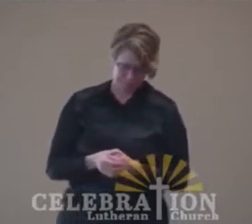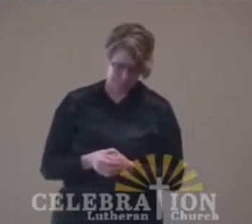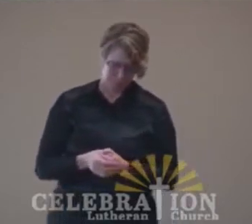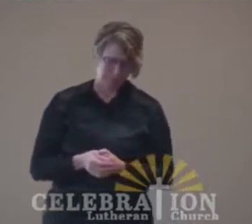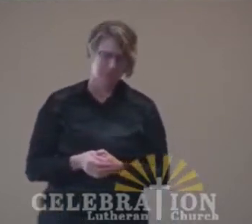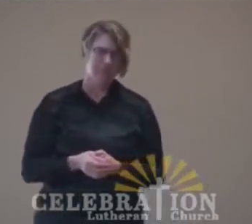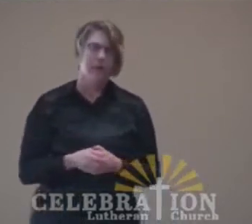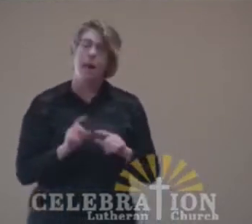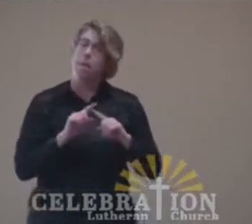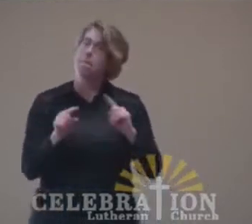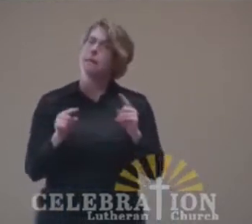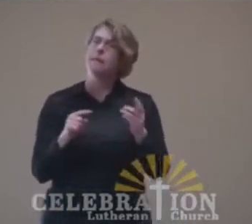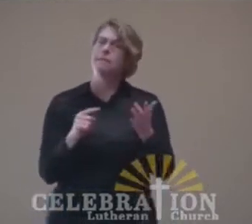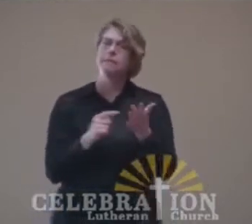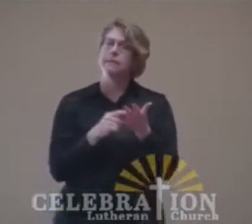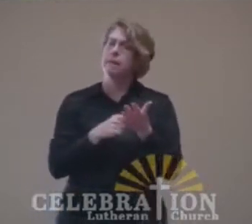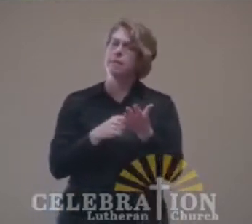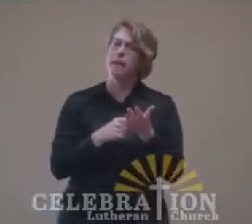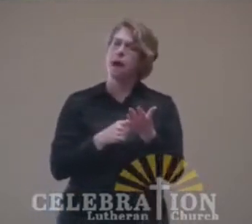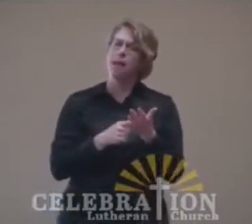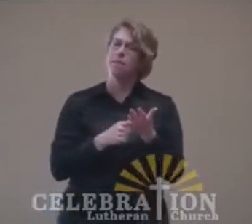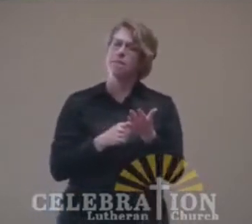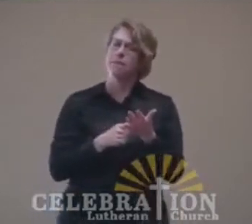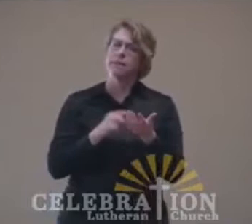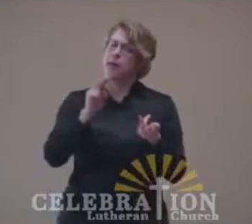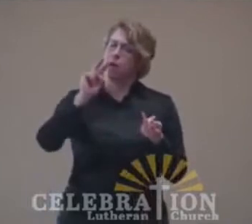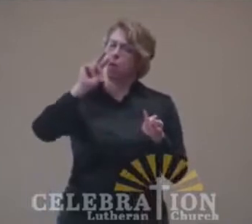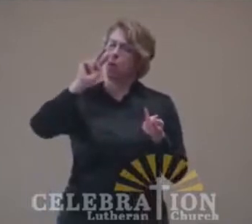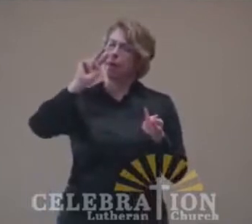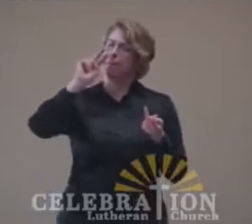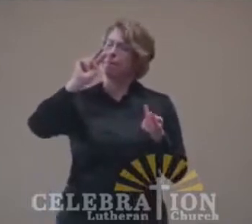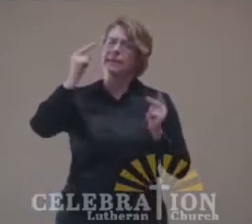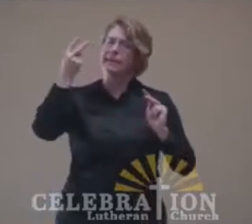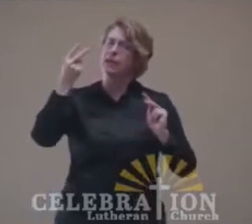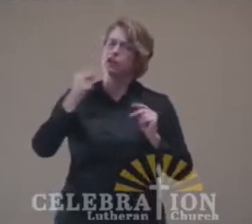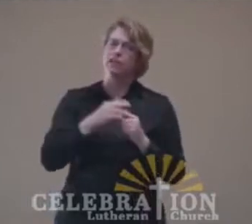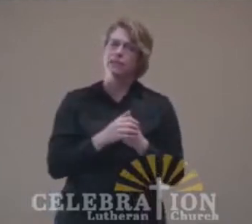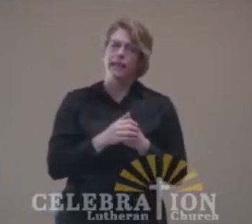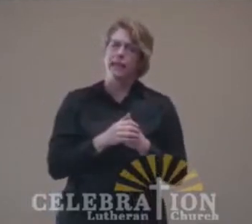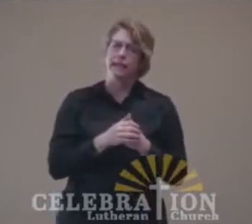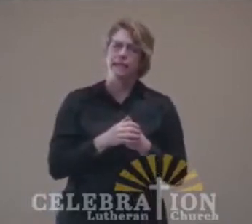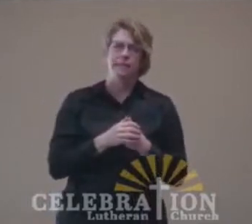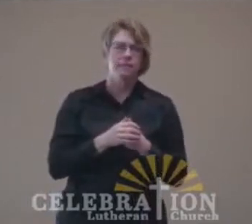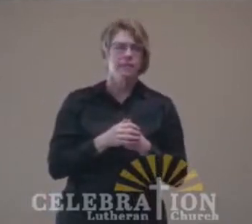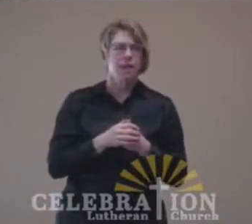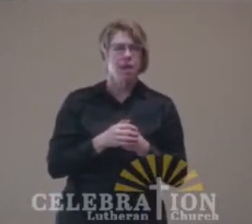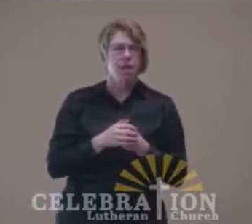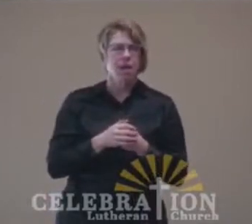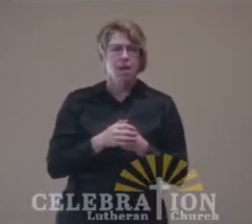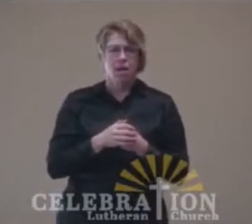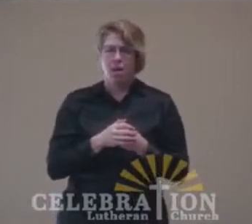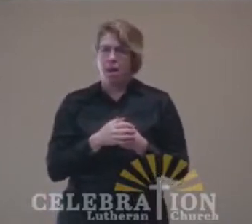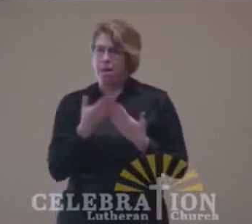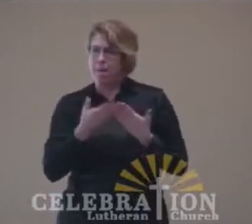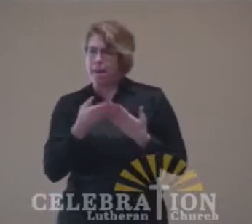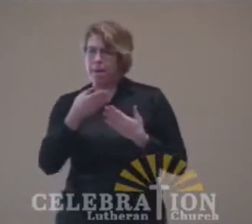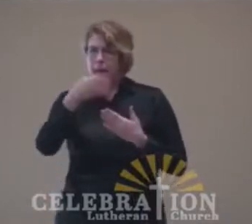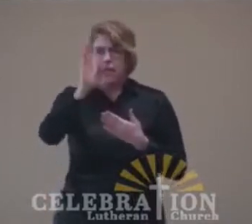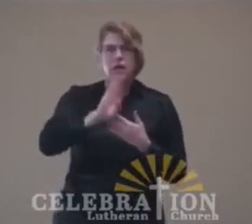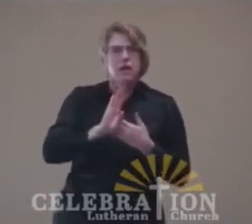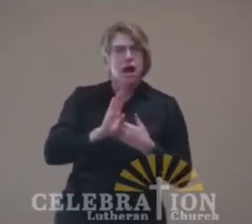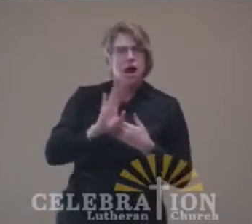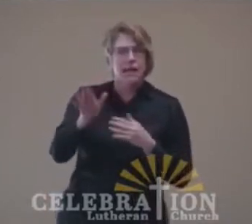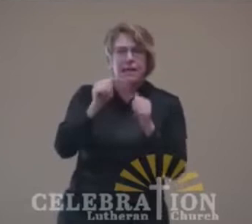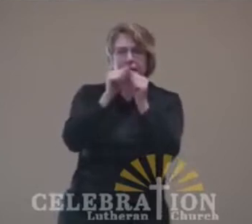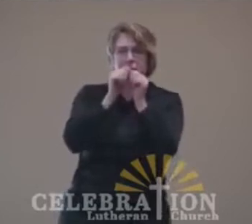It's a common misconception of that day, and I think that has continued to this day, that God's blessing was shown in material things. So